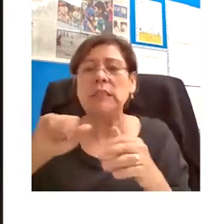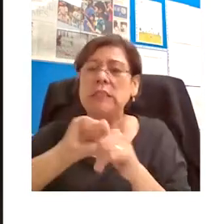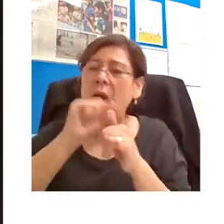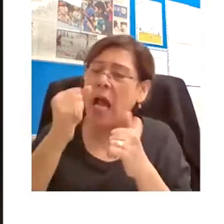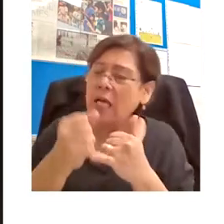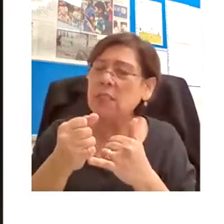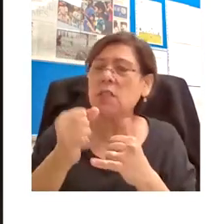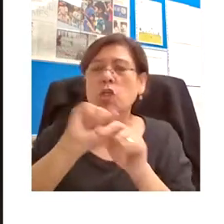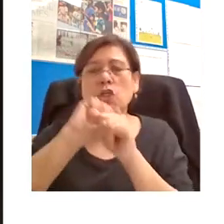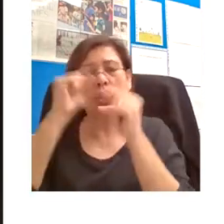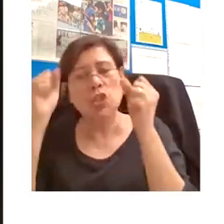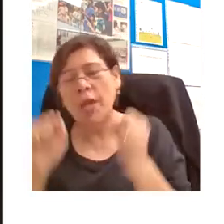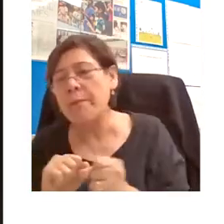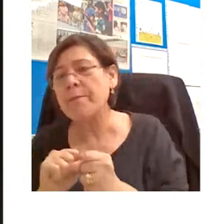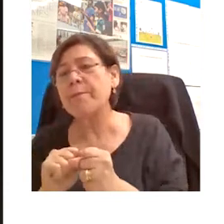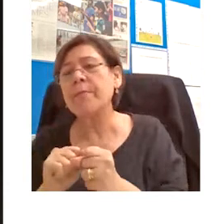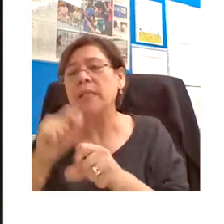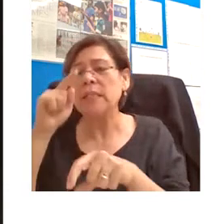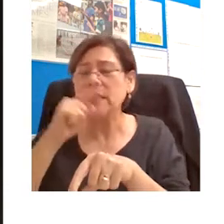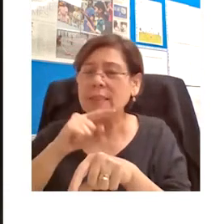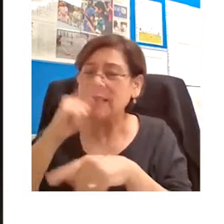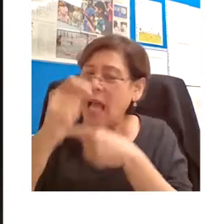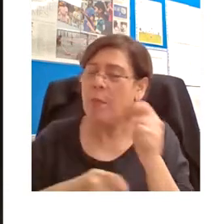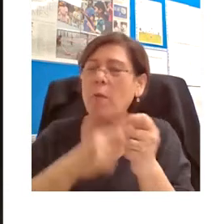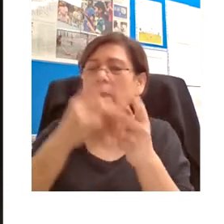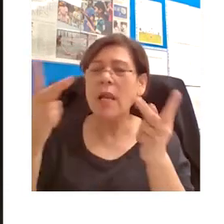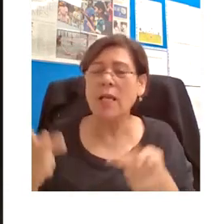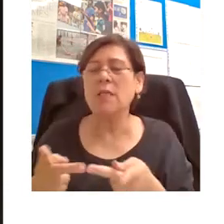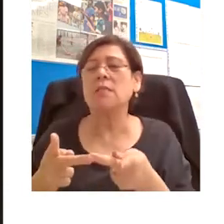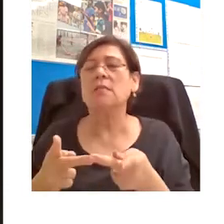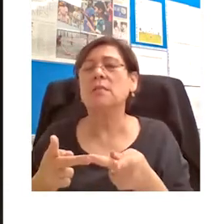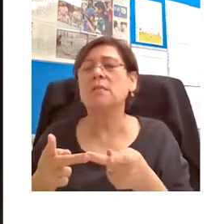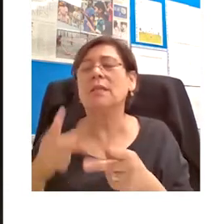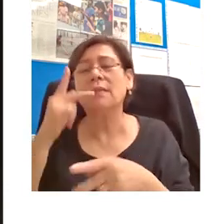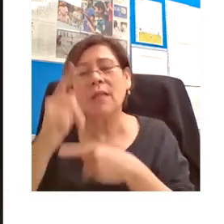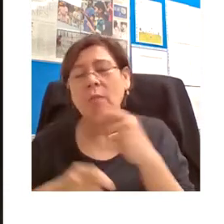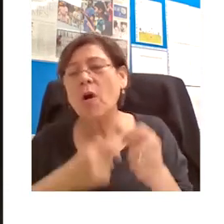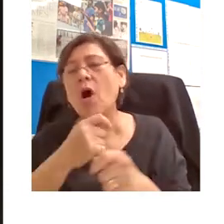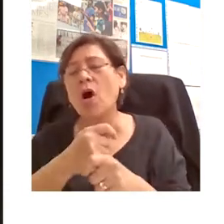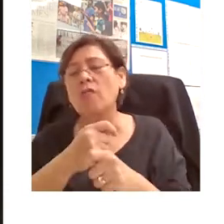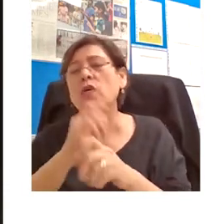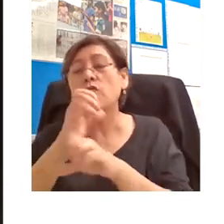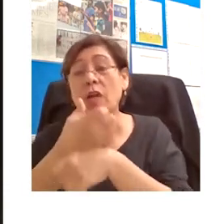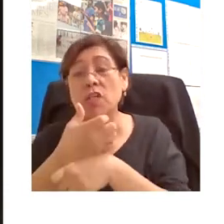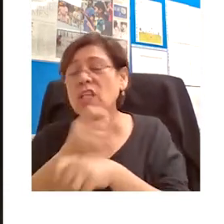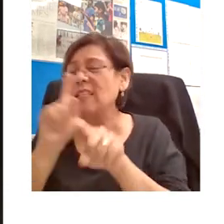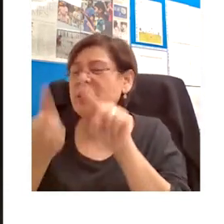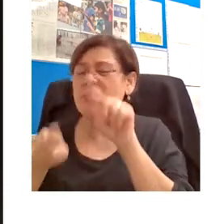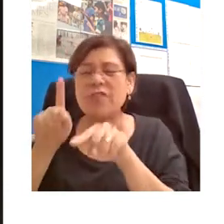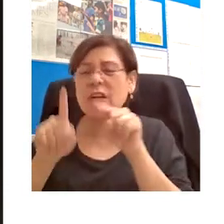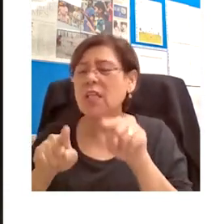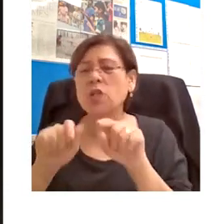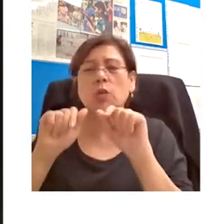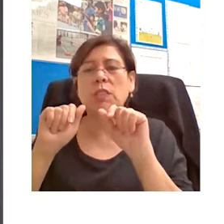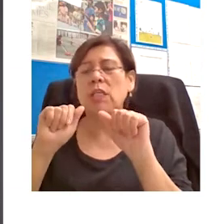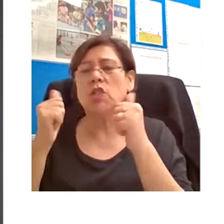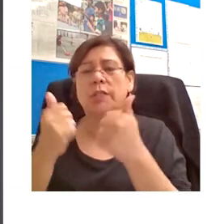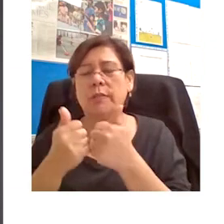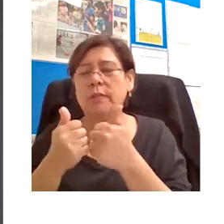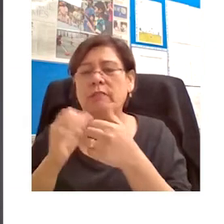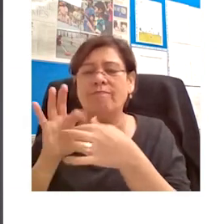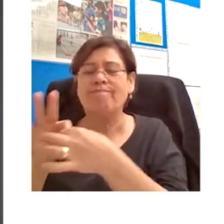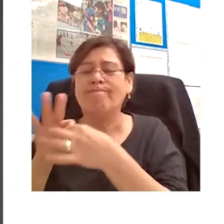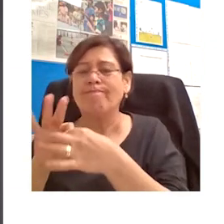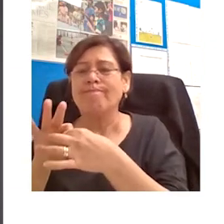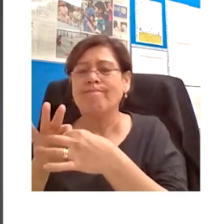material of objects, the type, the place of origin, the time of creation, and all kinds of other associations. So, one can imagine curated